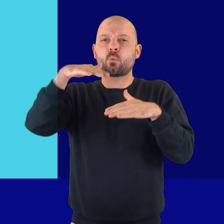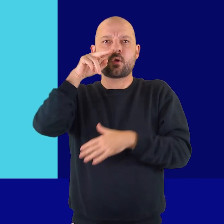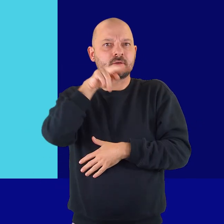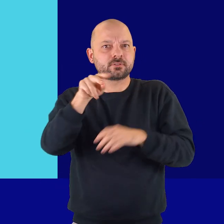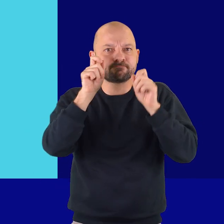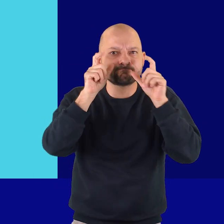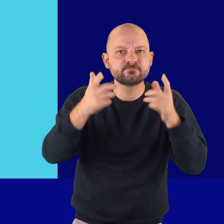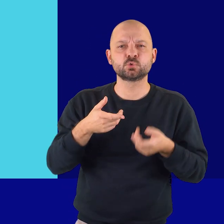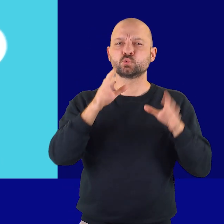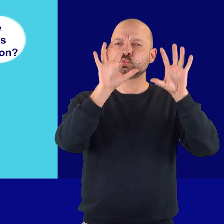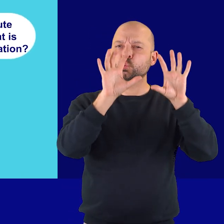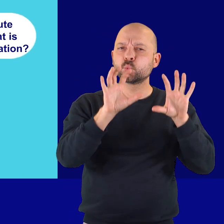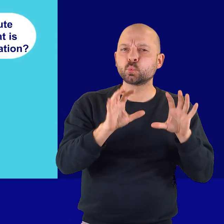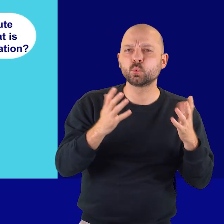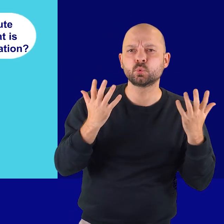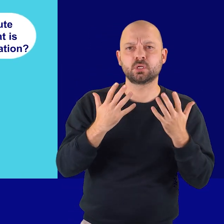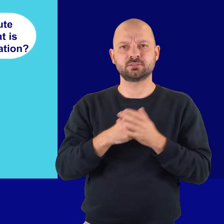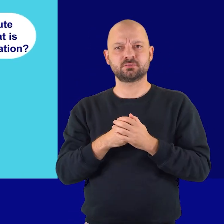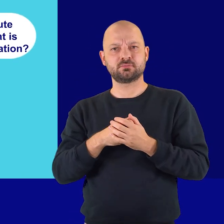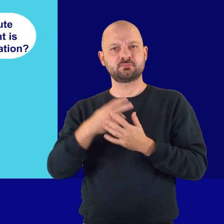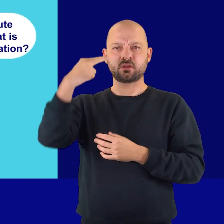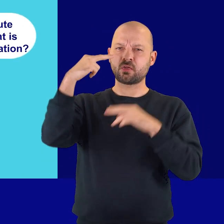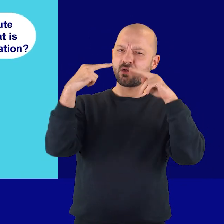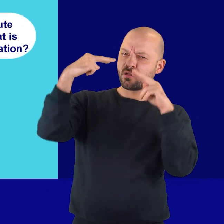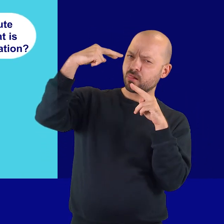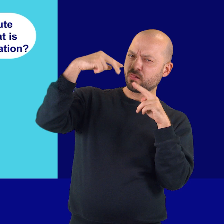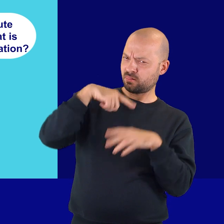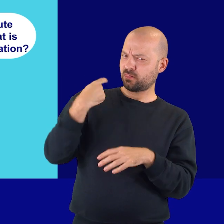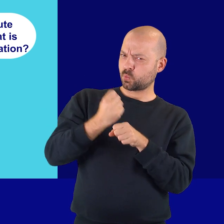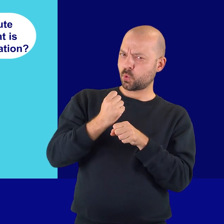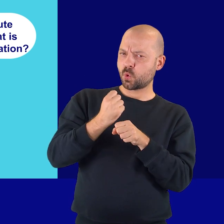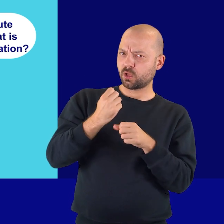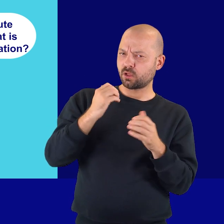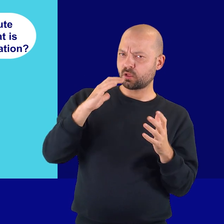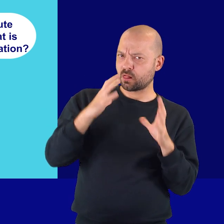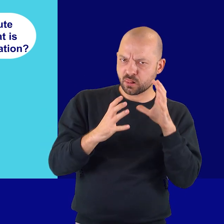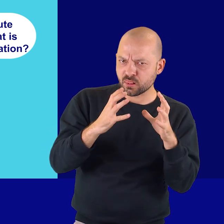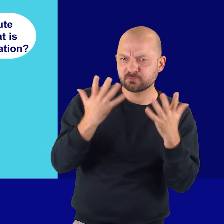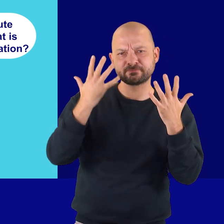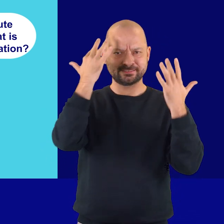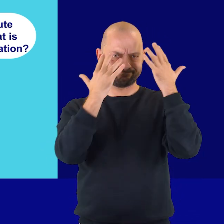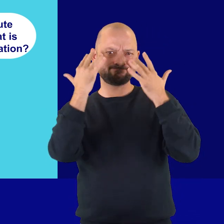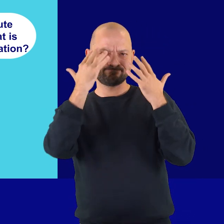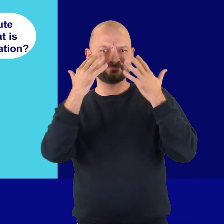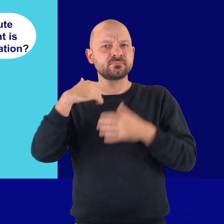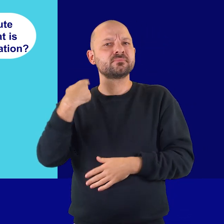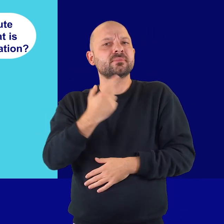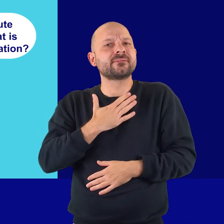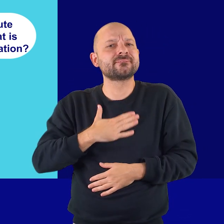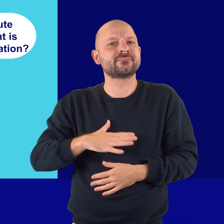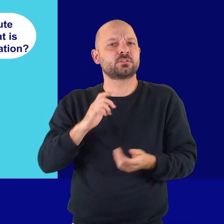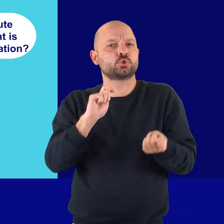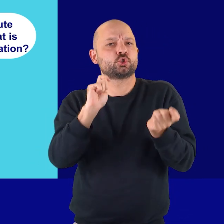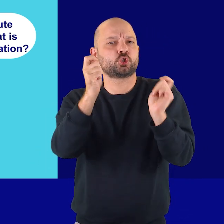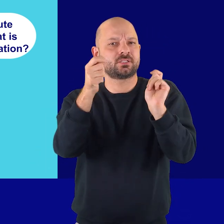that is sensitive to discrimination? Which structures and prejudices make my work more difficult? What do we want to change in